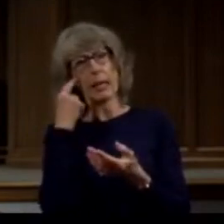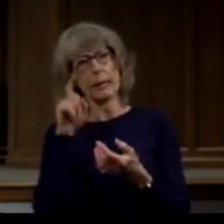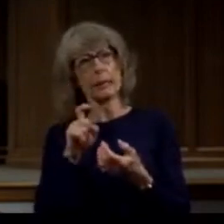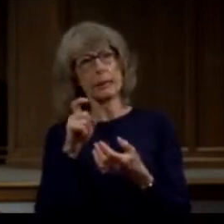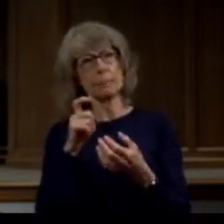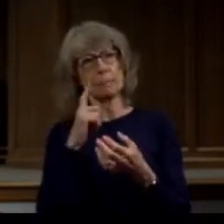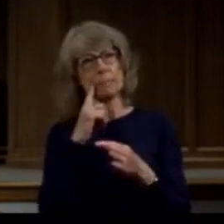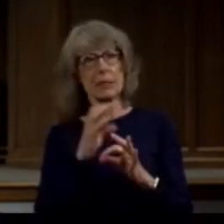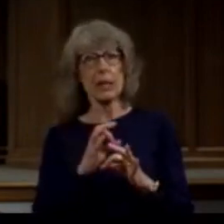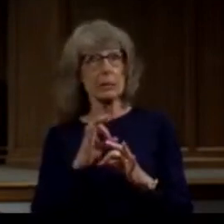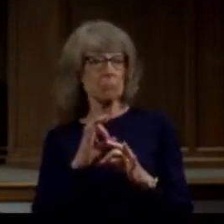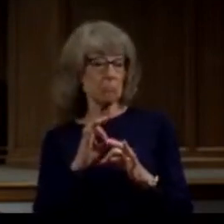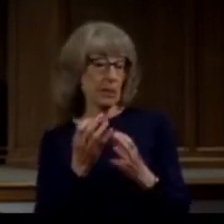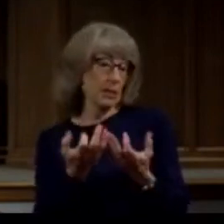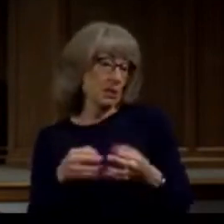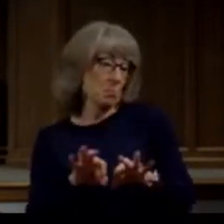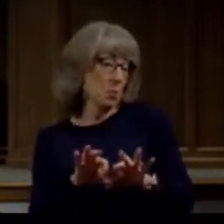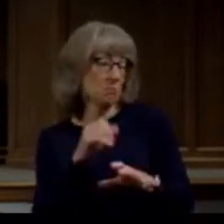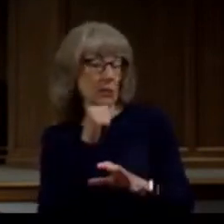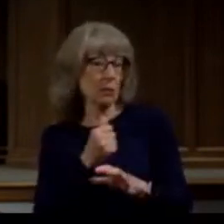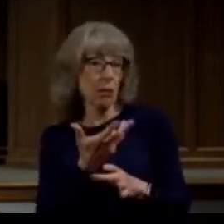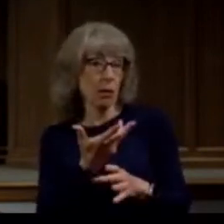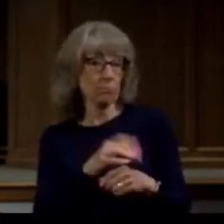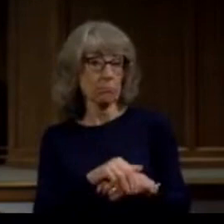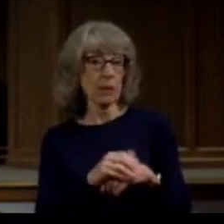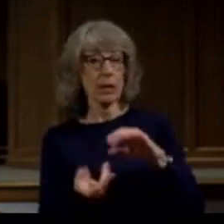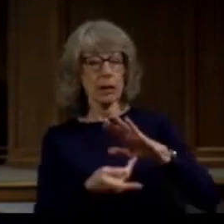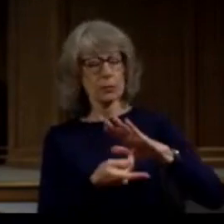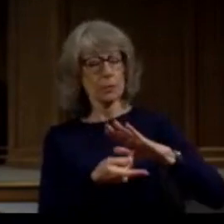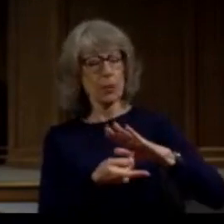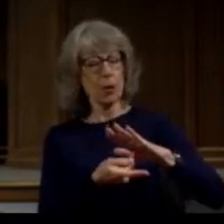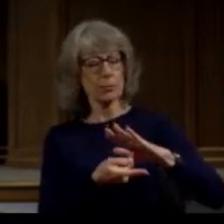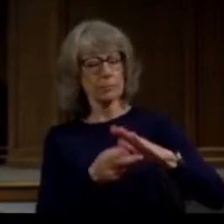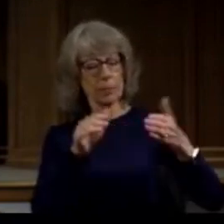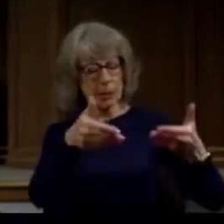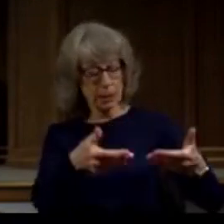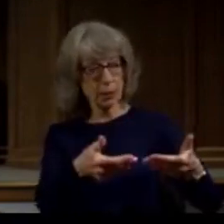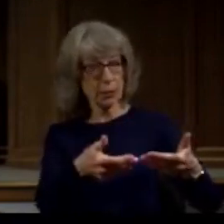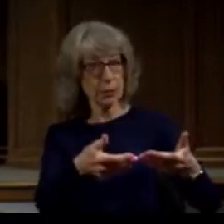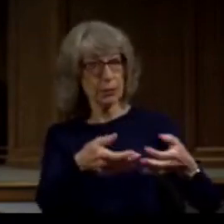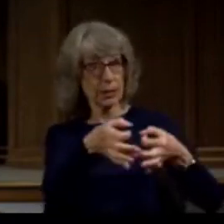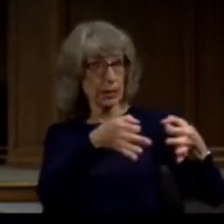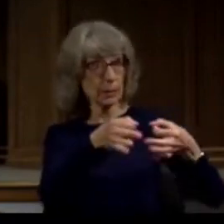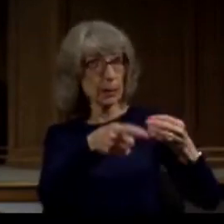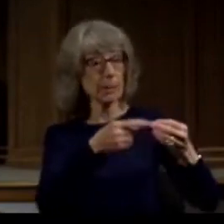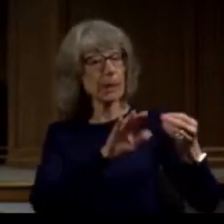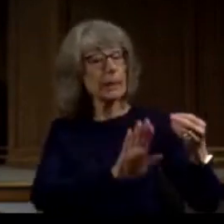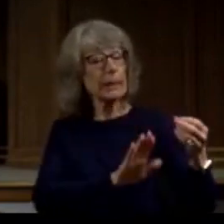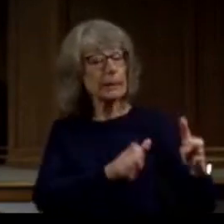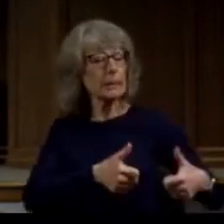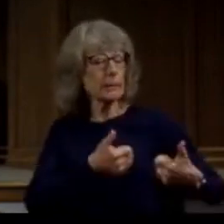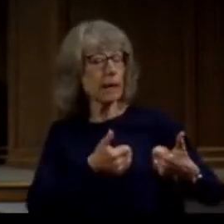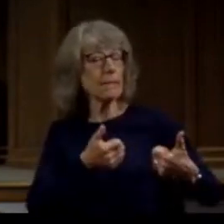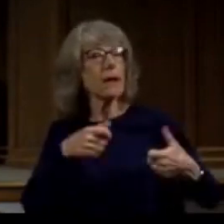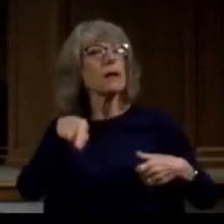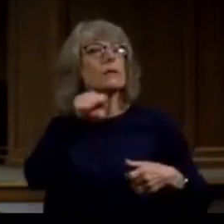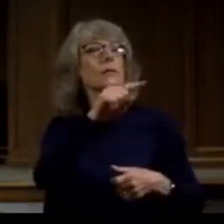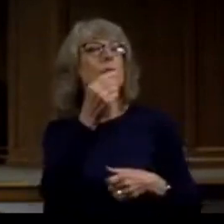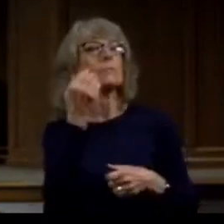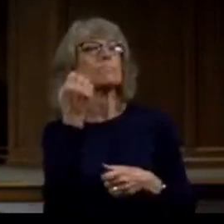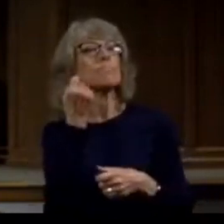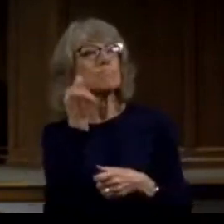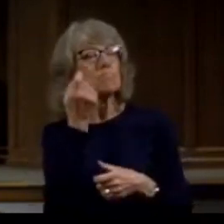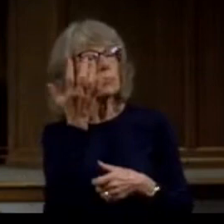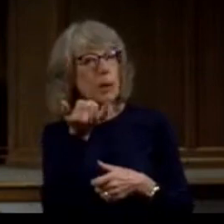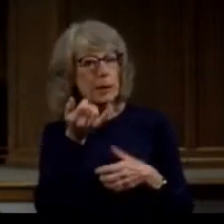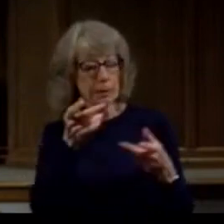So I want to have an introduction to Paul. I want to tell you a few things about his life so that you can have a sense of why Paul's letter